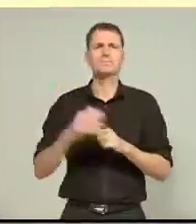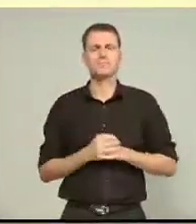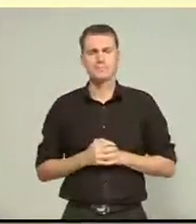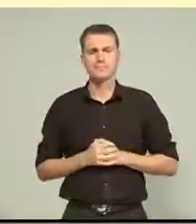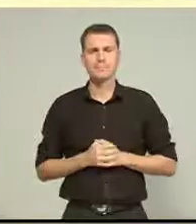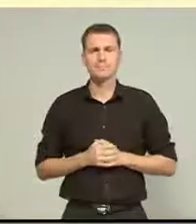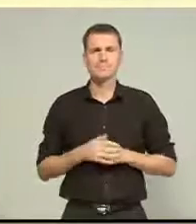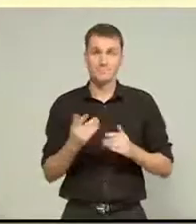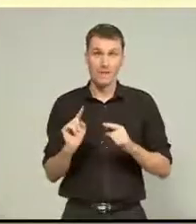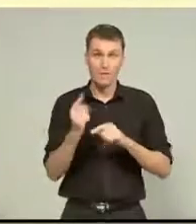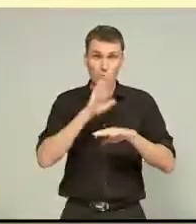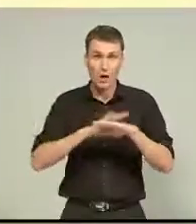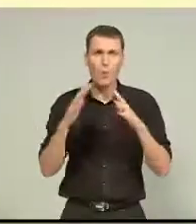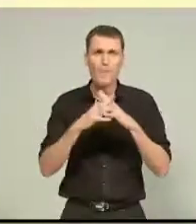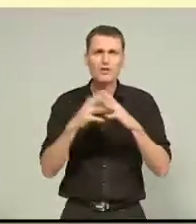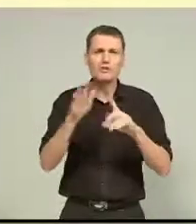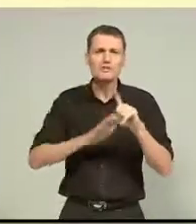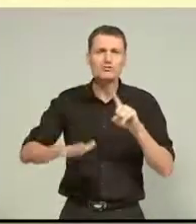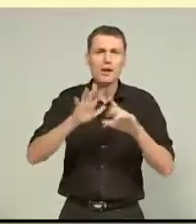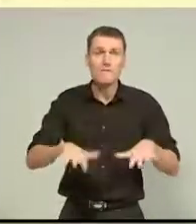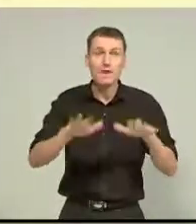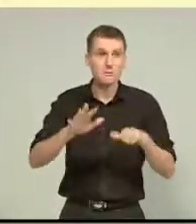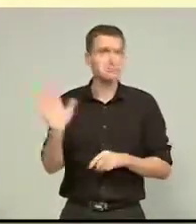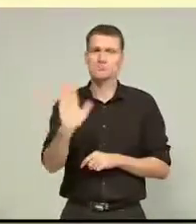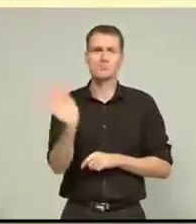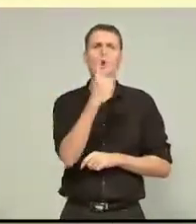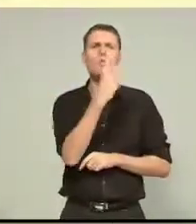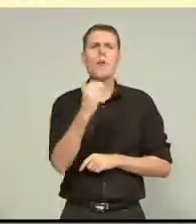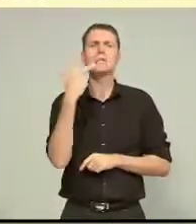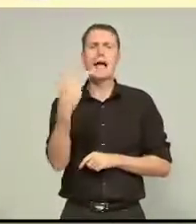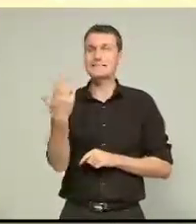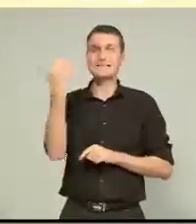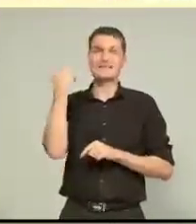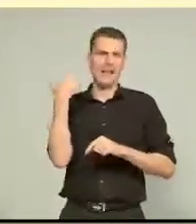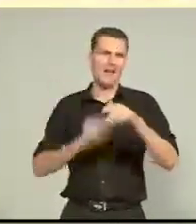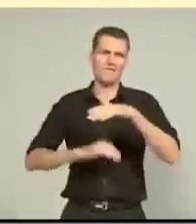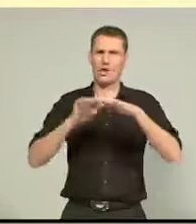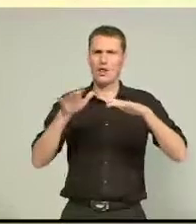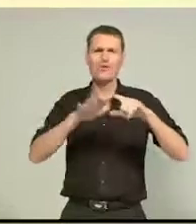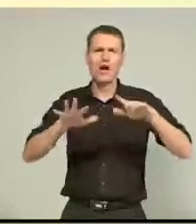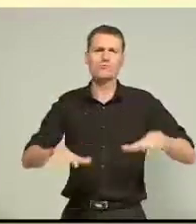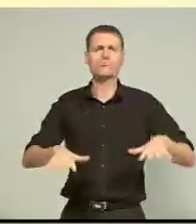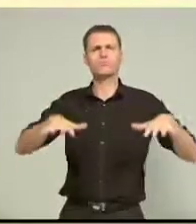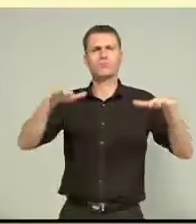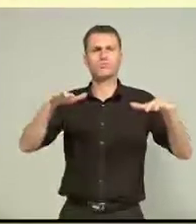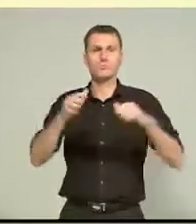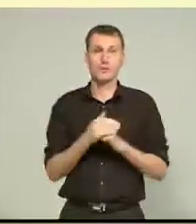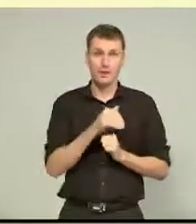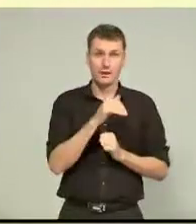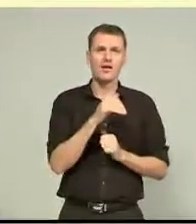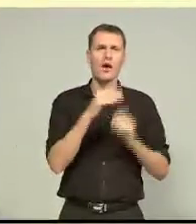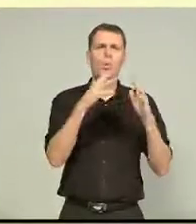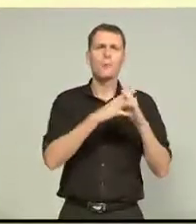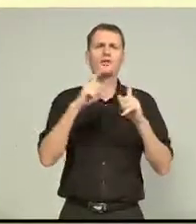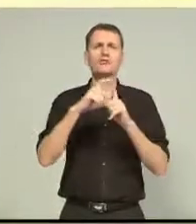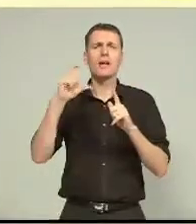the Waimakarere district has flooded. Back in 2008, the entire place was underwater. David Ayers says the council will be looking